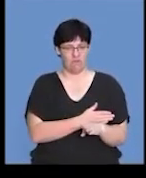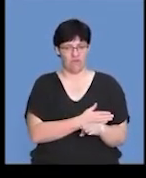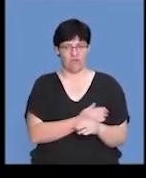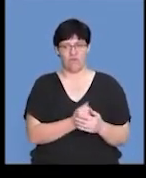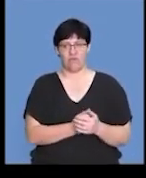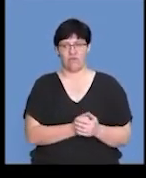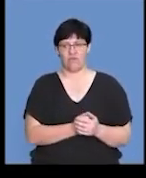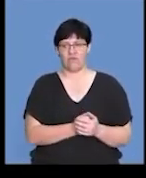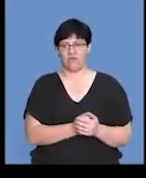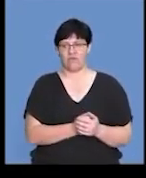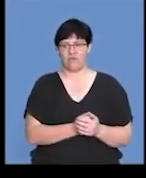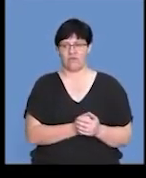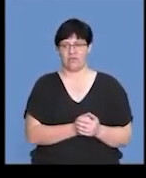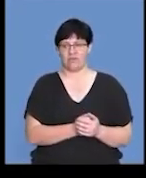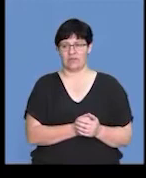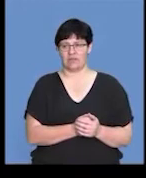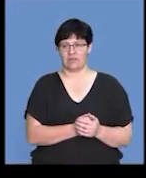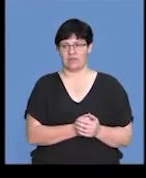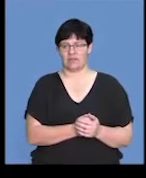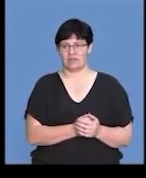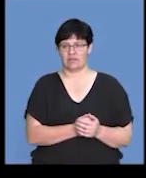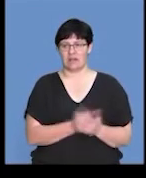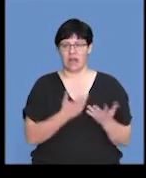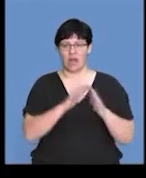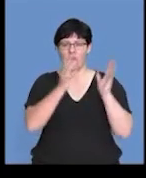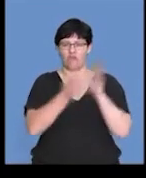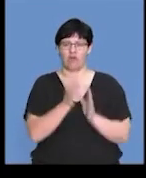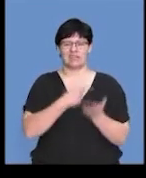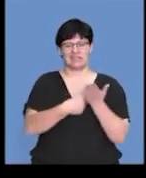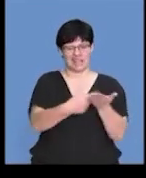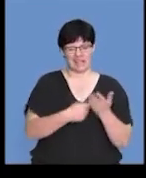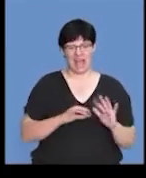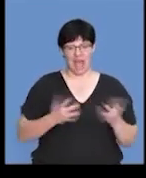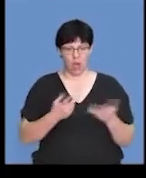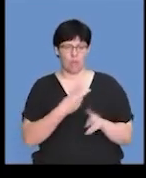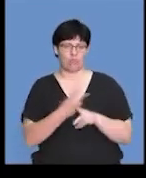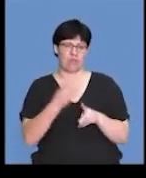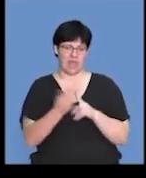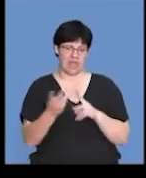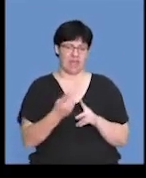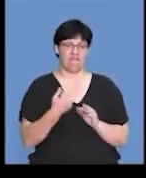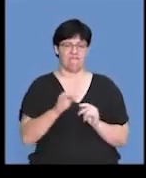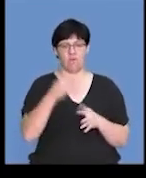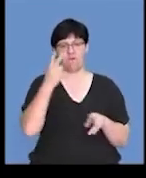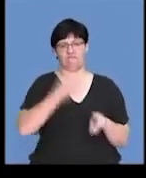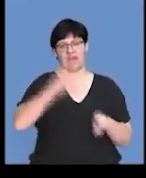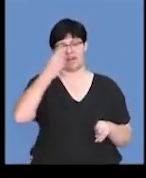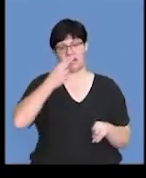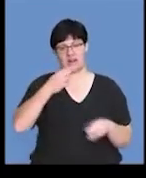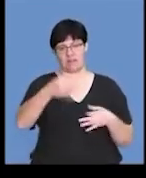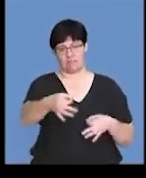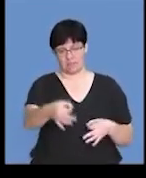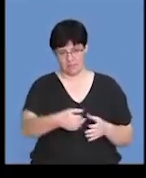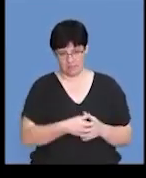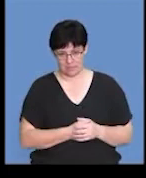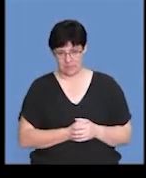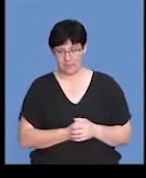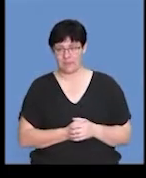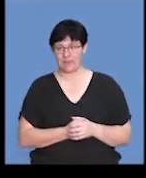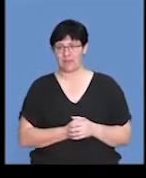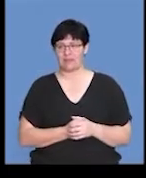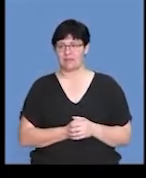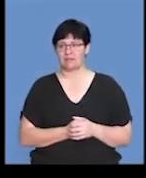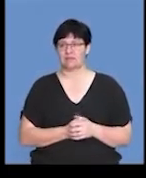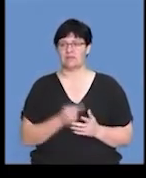kind of just an overall talk as to how you prepare for the final day of your exam.